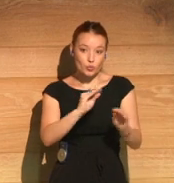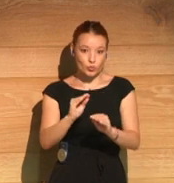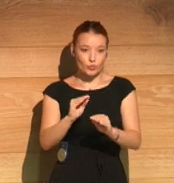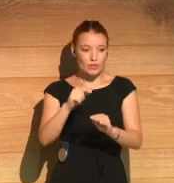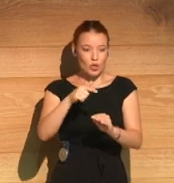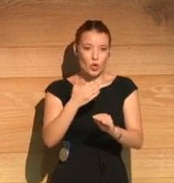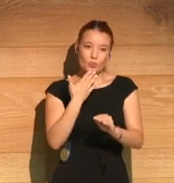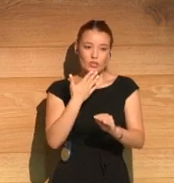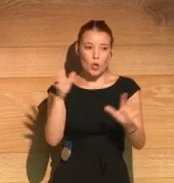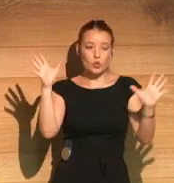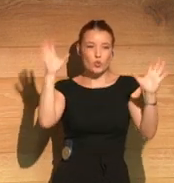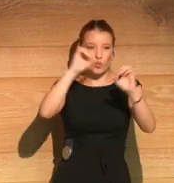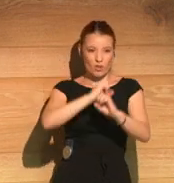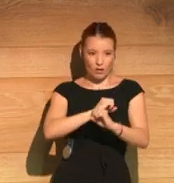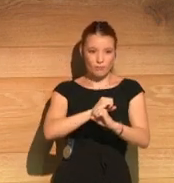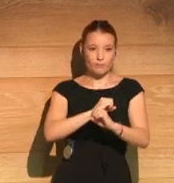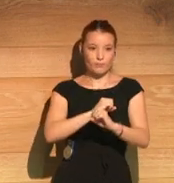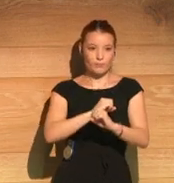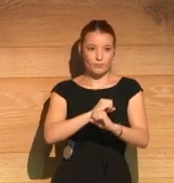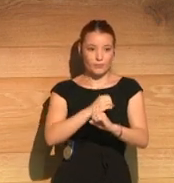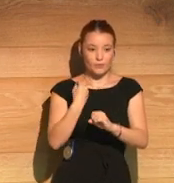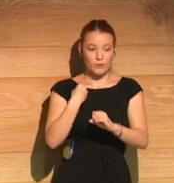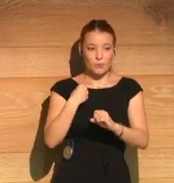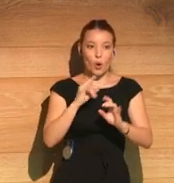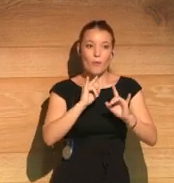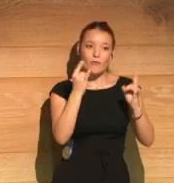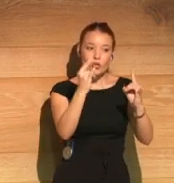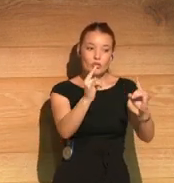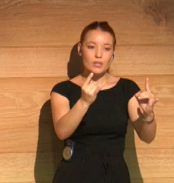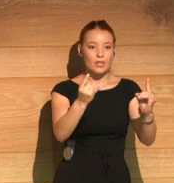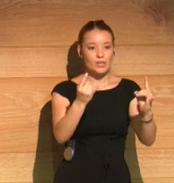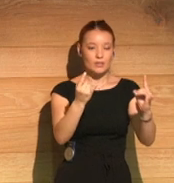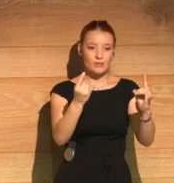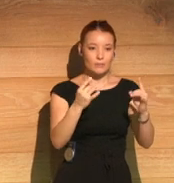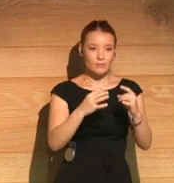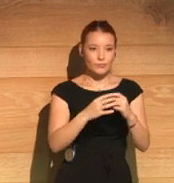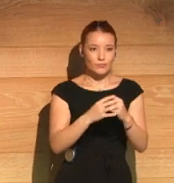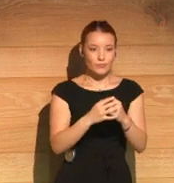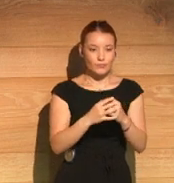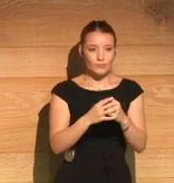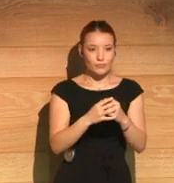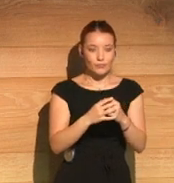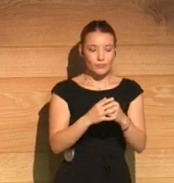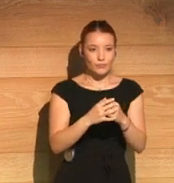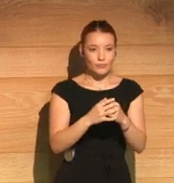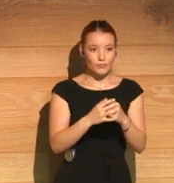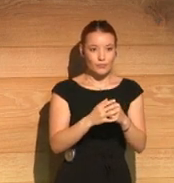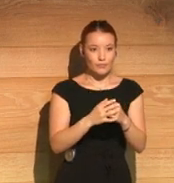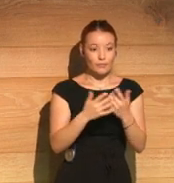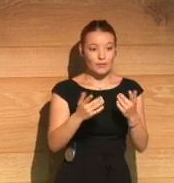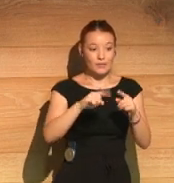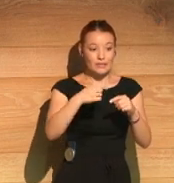forests and trees and things. And if you grow up feeling that your romantic inclinations can only be